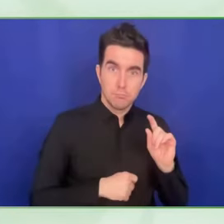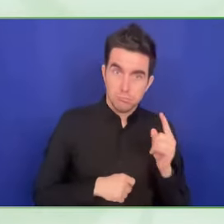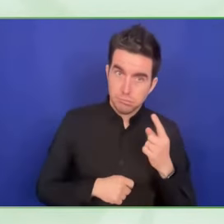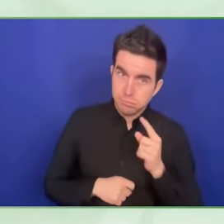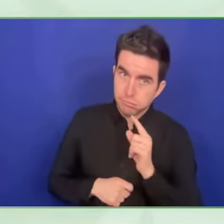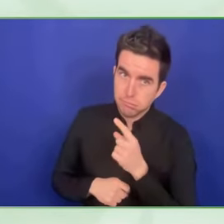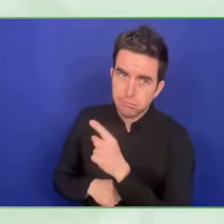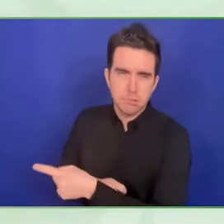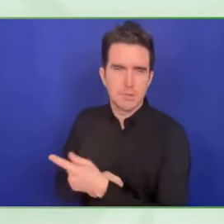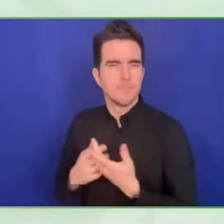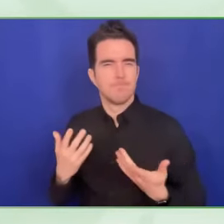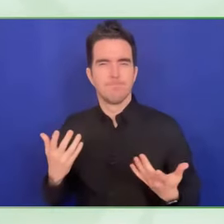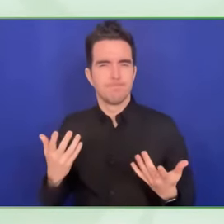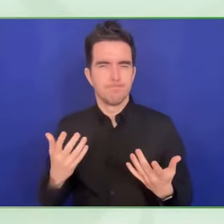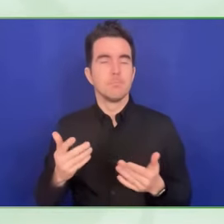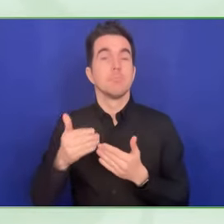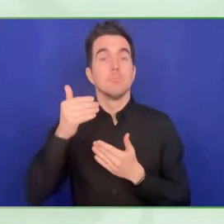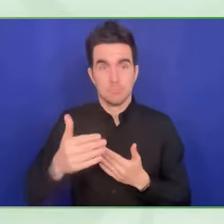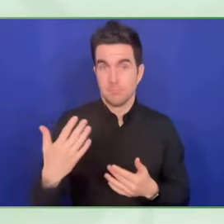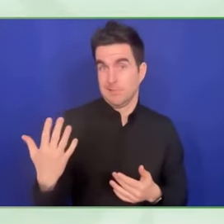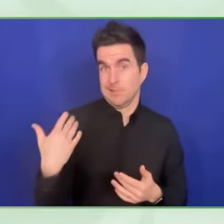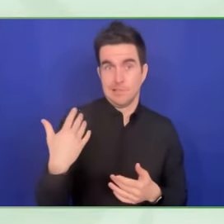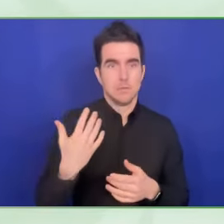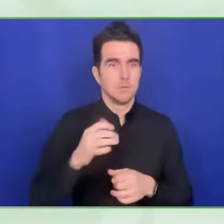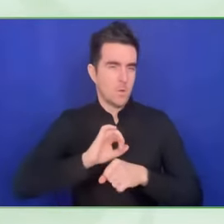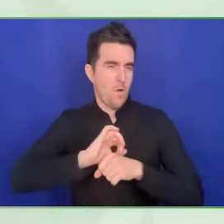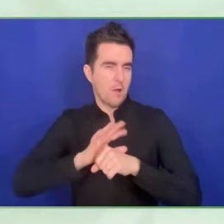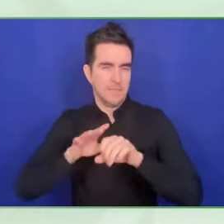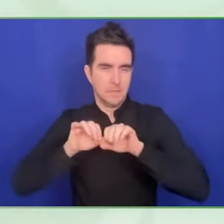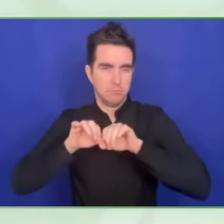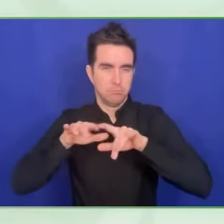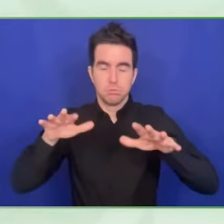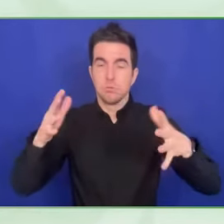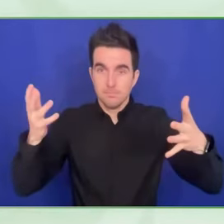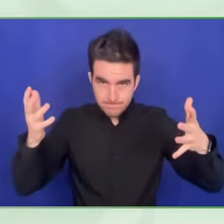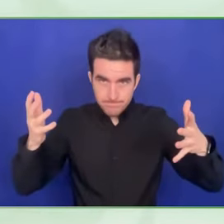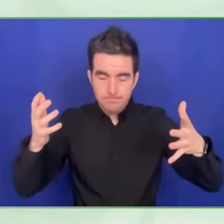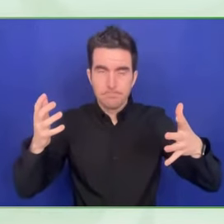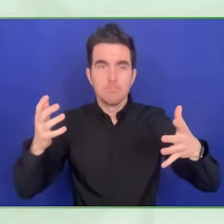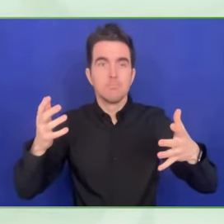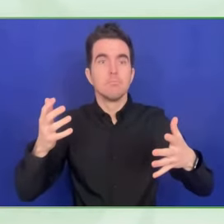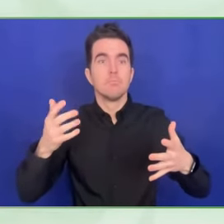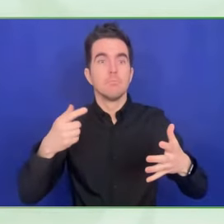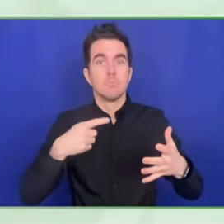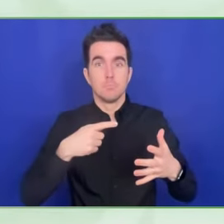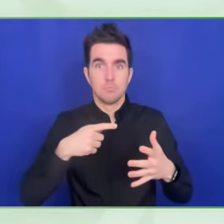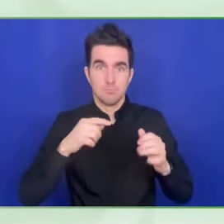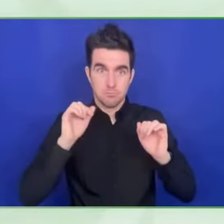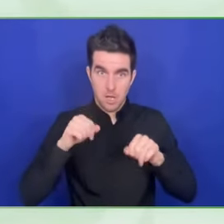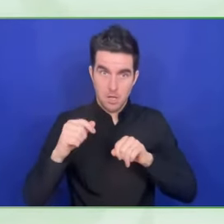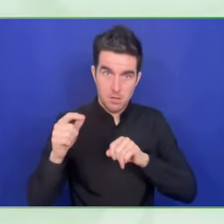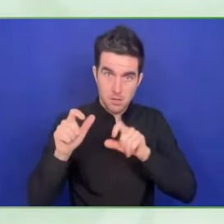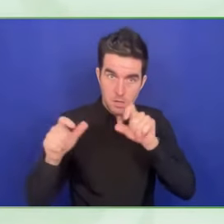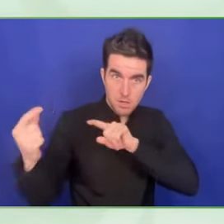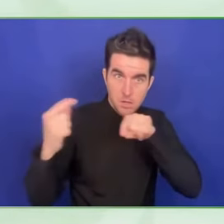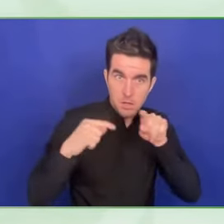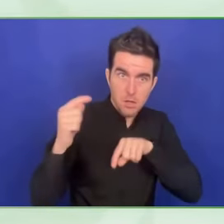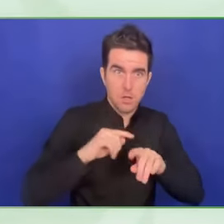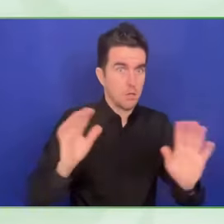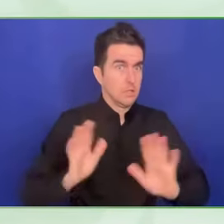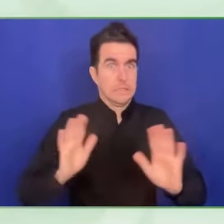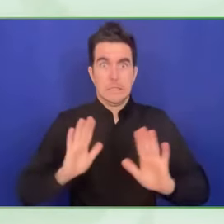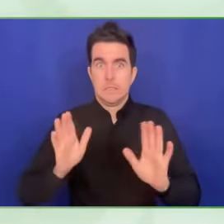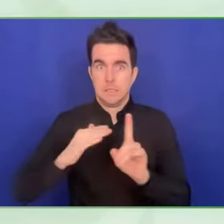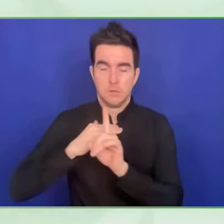that allows citizens to provide proof of life remotely from their homes, independently of the language spoken,